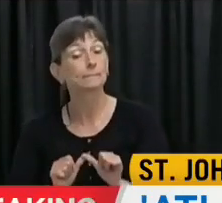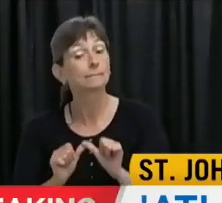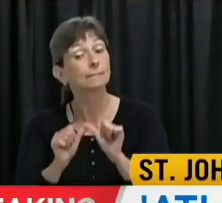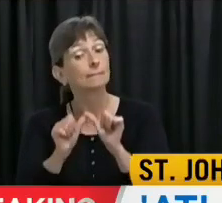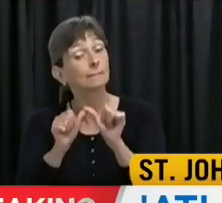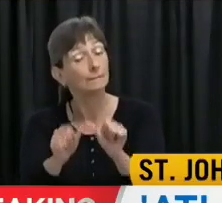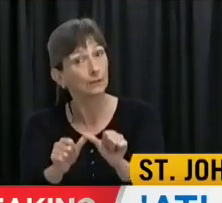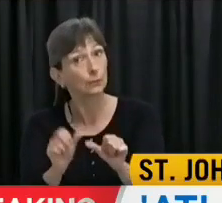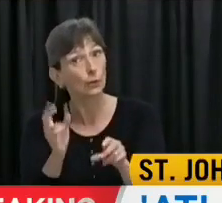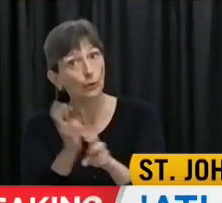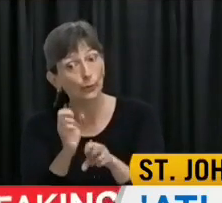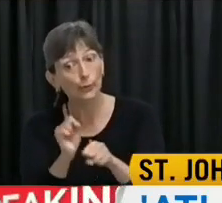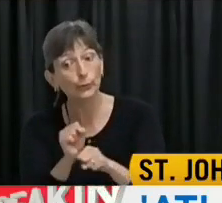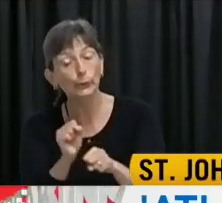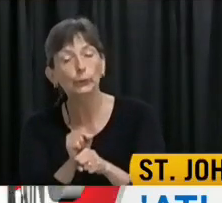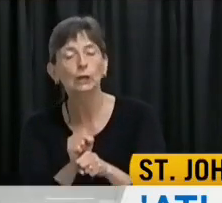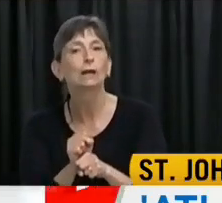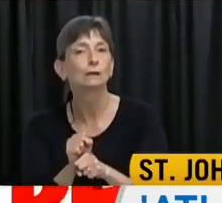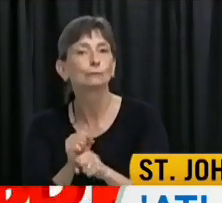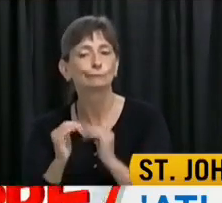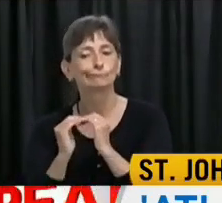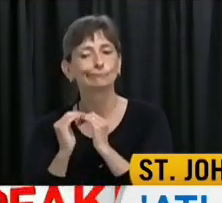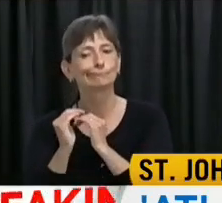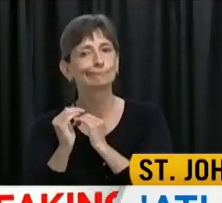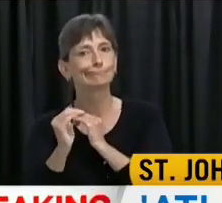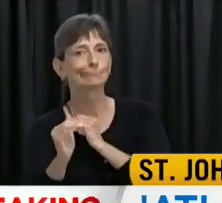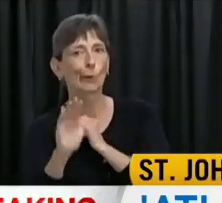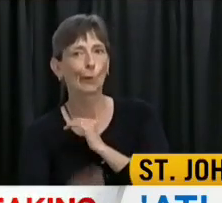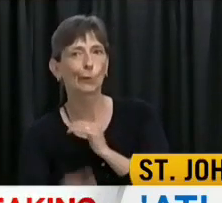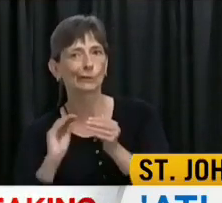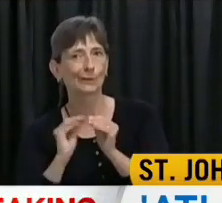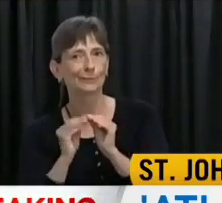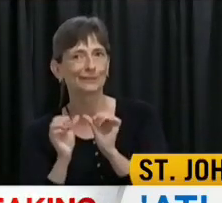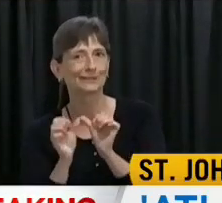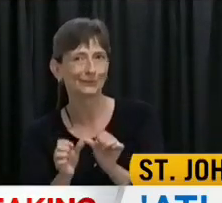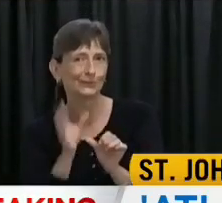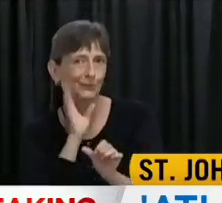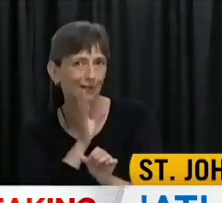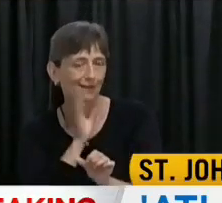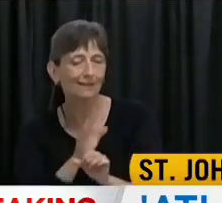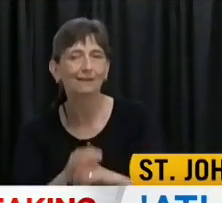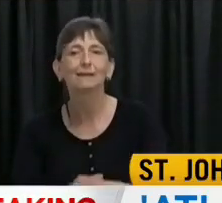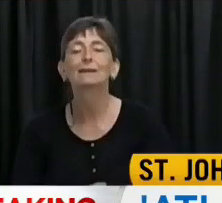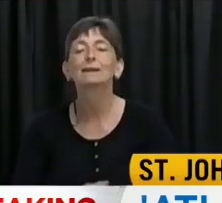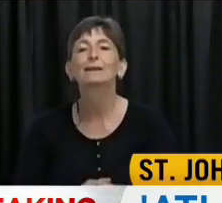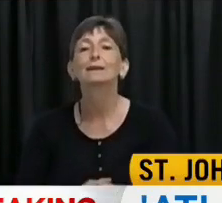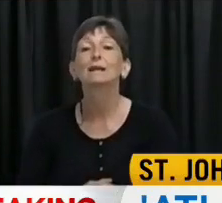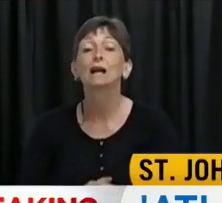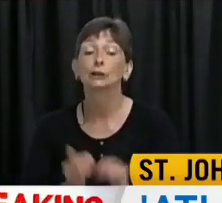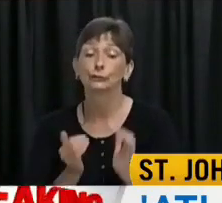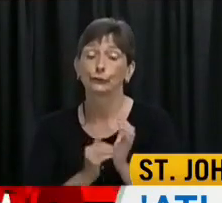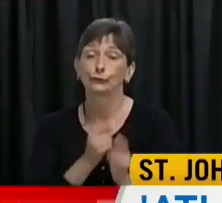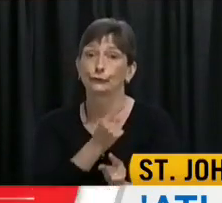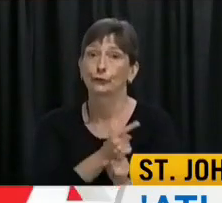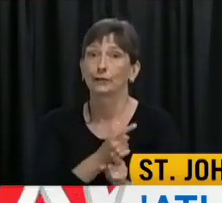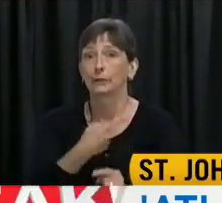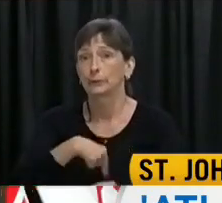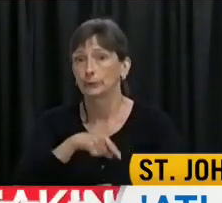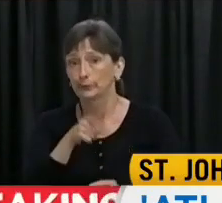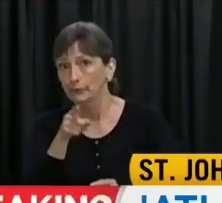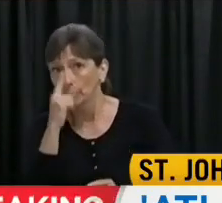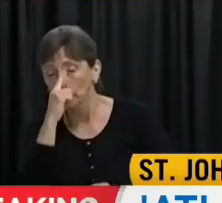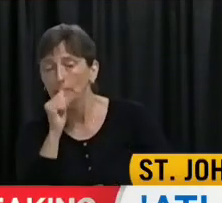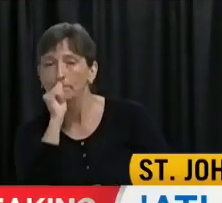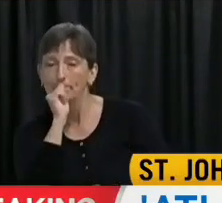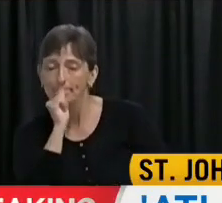continue to see these great results as we move our province forward. As Dr. Fitzgerald said, it takes patience, and we thank you